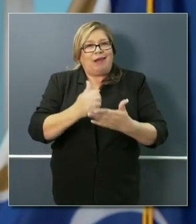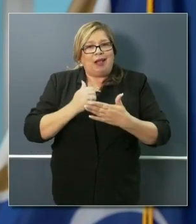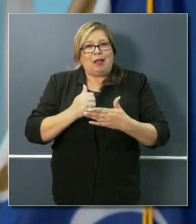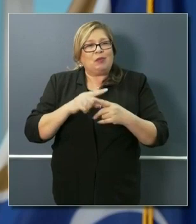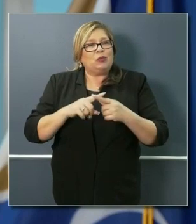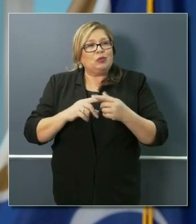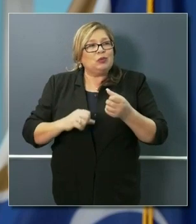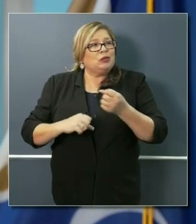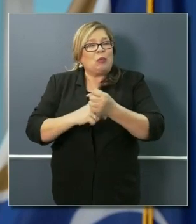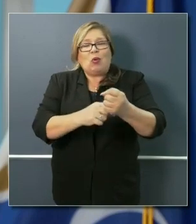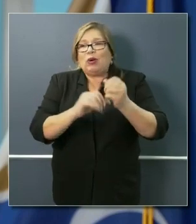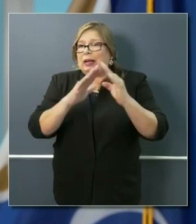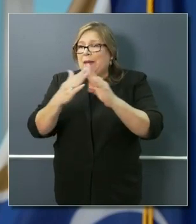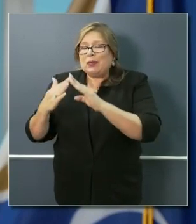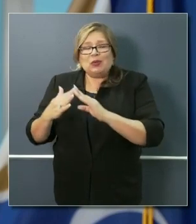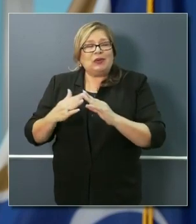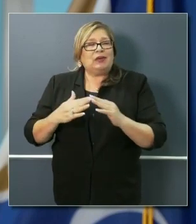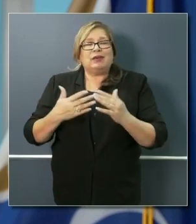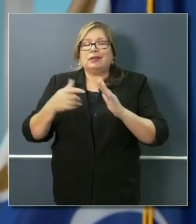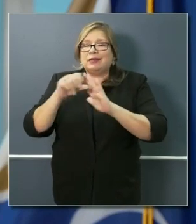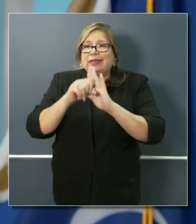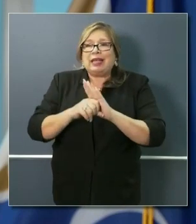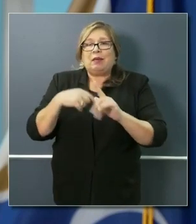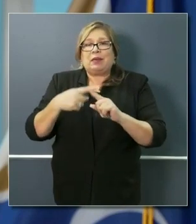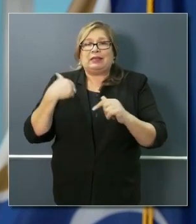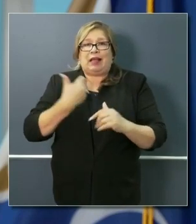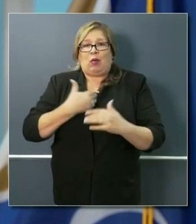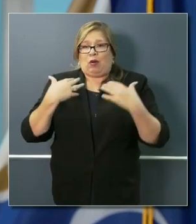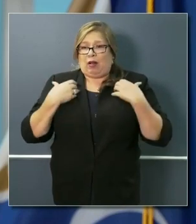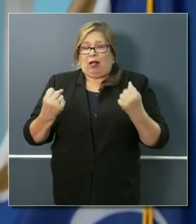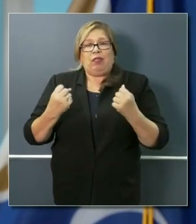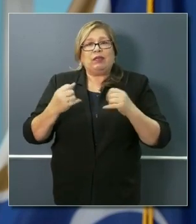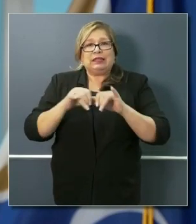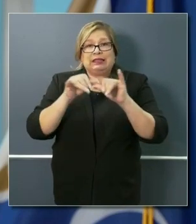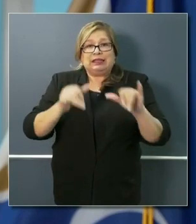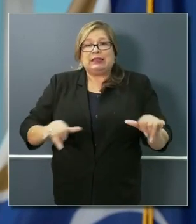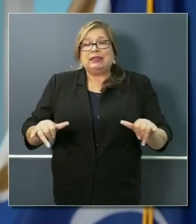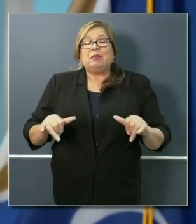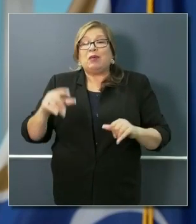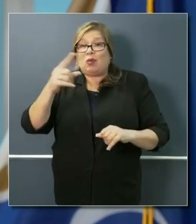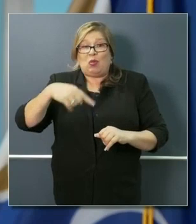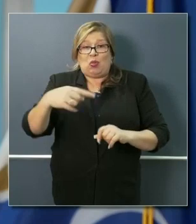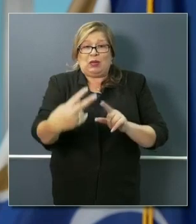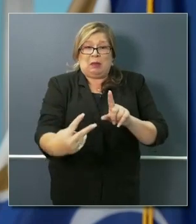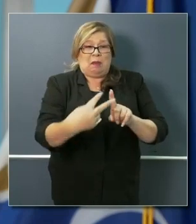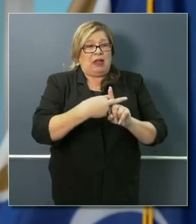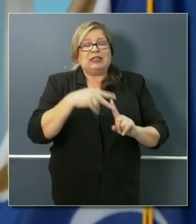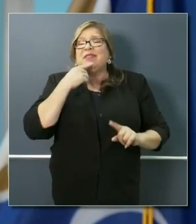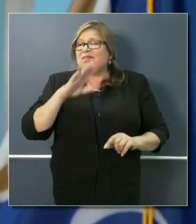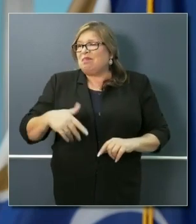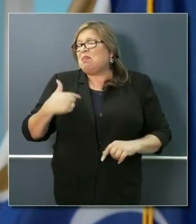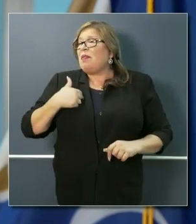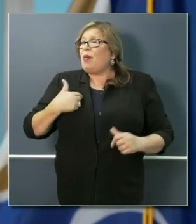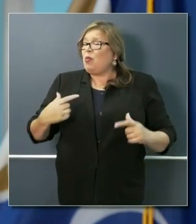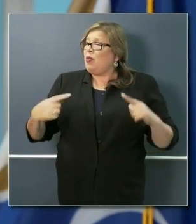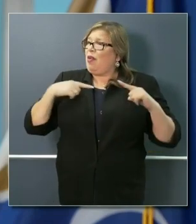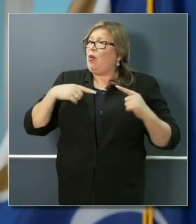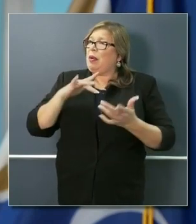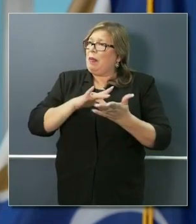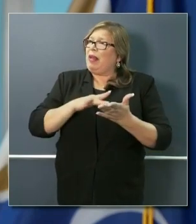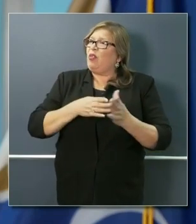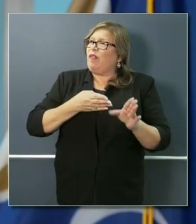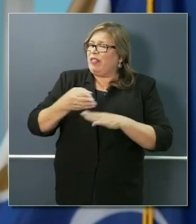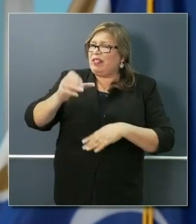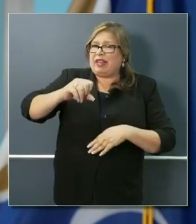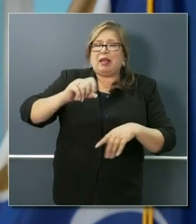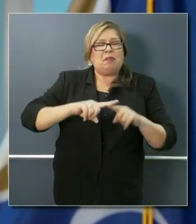loved ones, their community, the state, and our health care delivery system by saying, you know what, I may have just retired, but I'm happy to go back